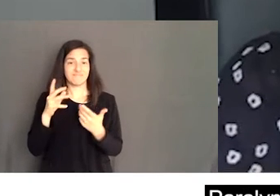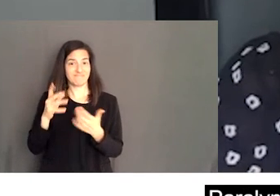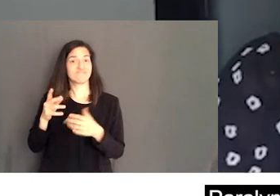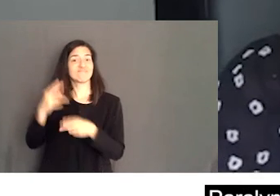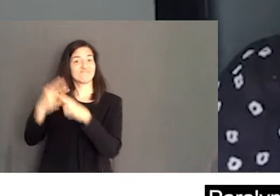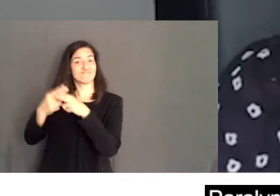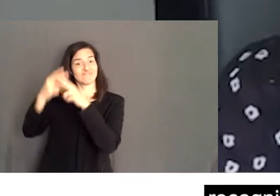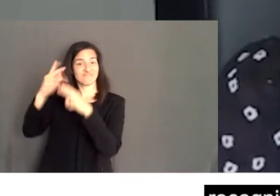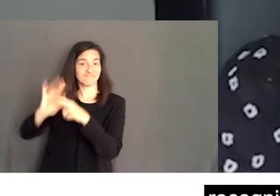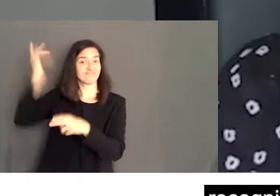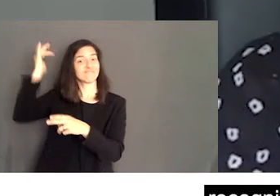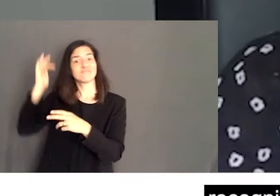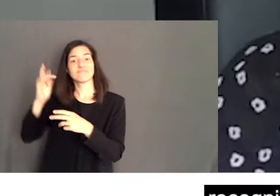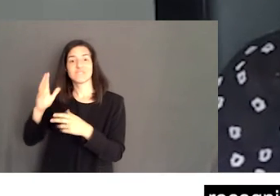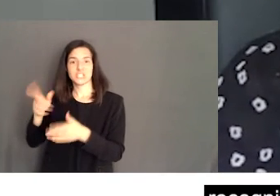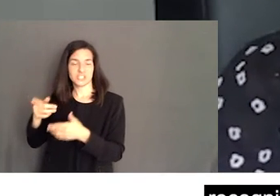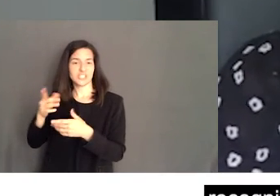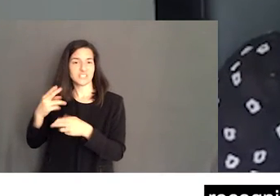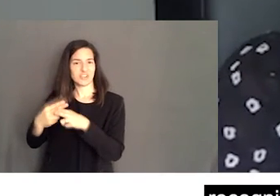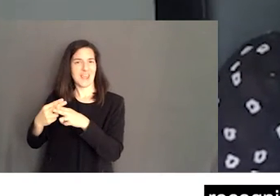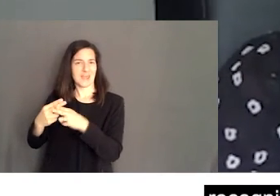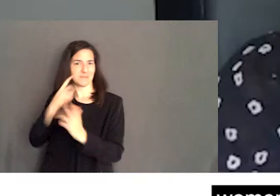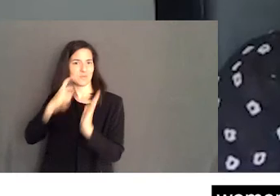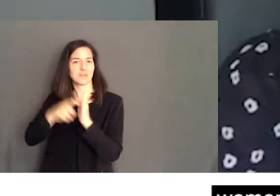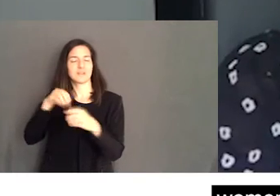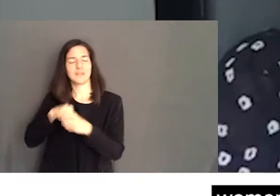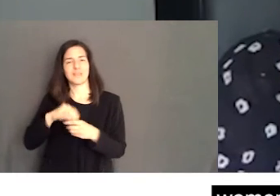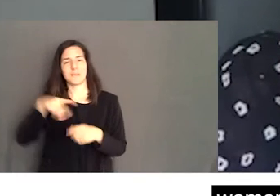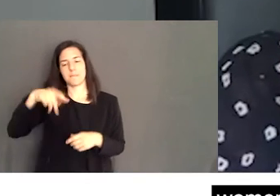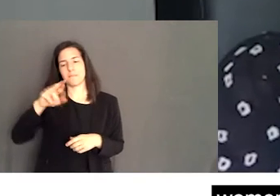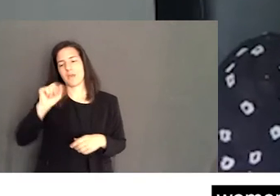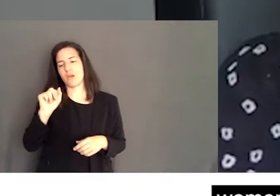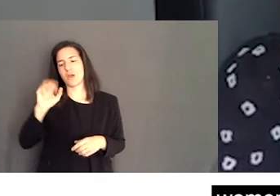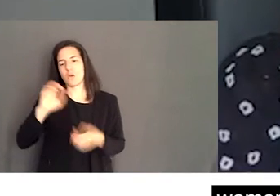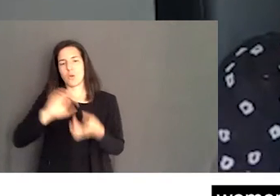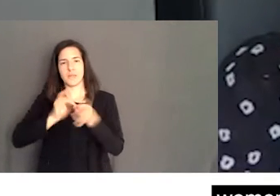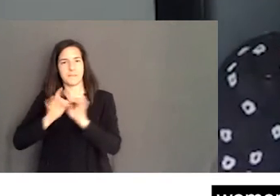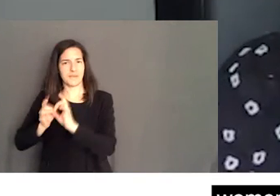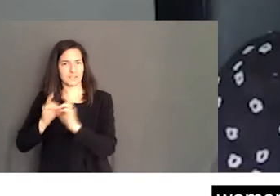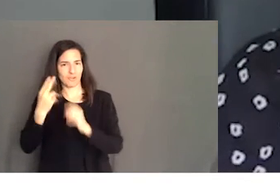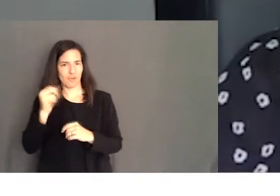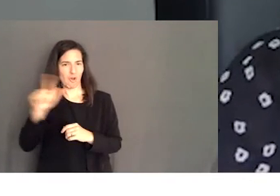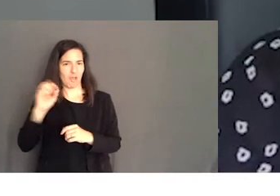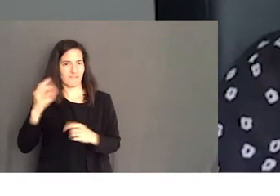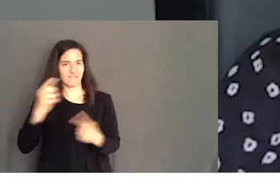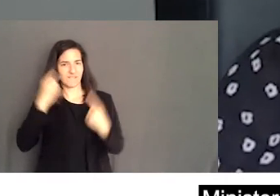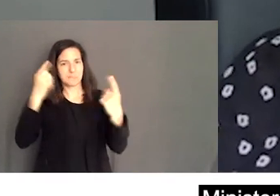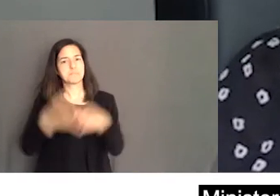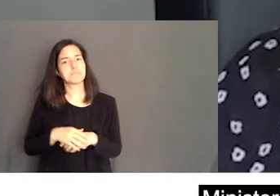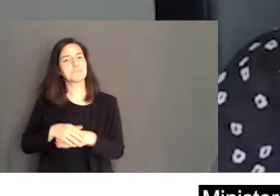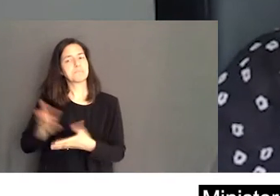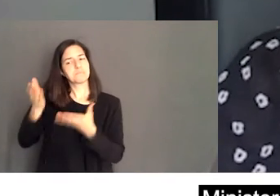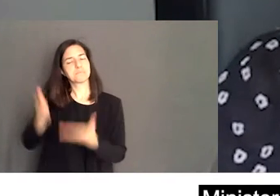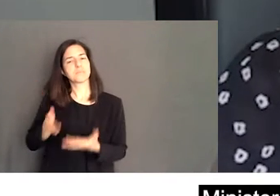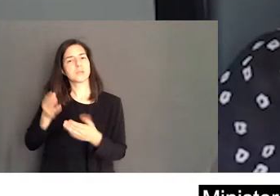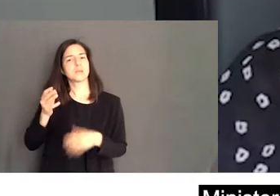and further has been recognized as one of Canada's most influential women in sports on more than one occasion. Minister